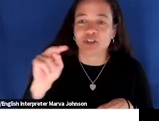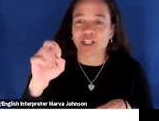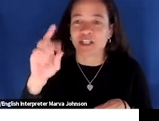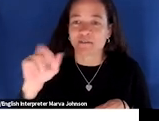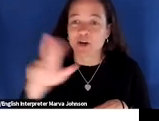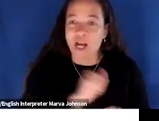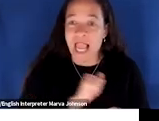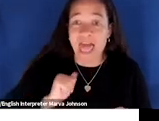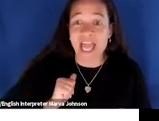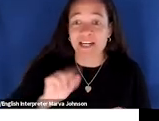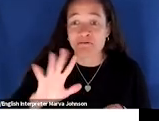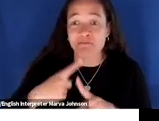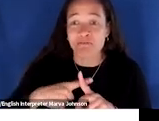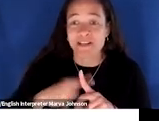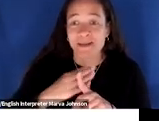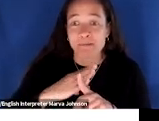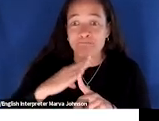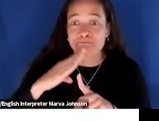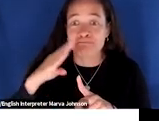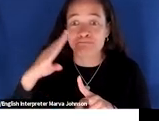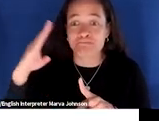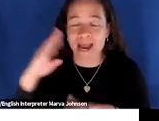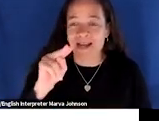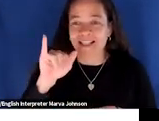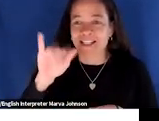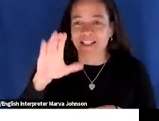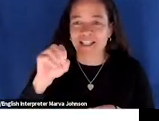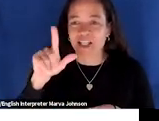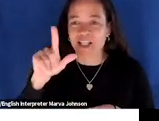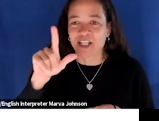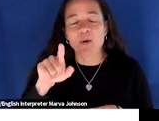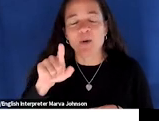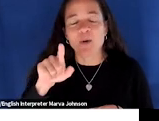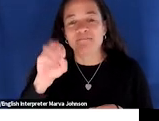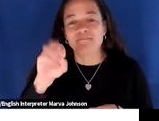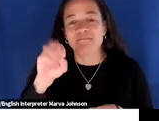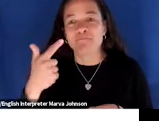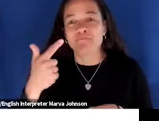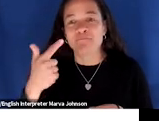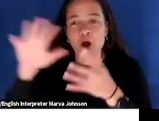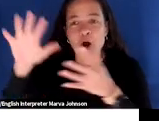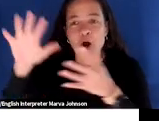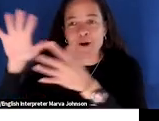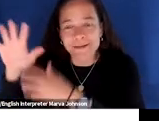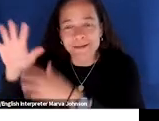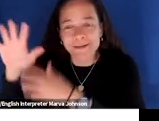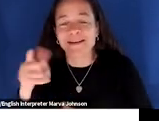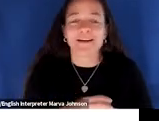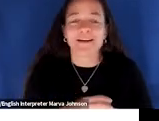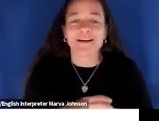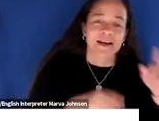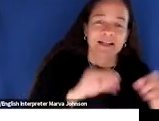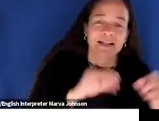y'all i think nicole in sog foggy i was gonna say soggy san francisco foggy san francisco tired but inspired right on janet up in seattle